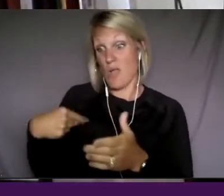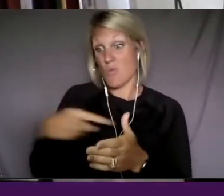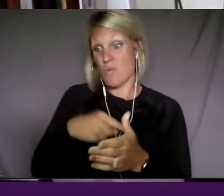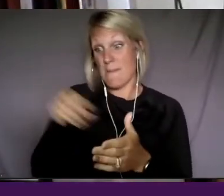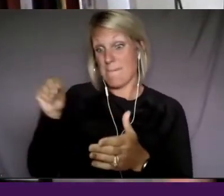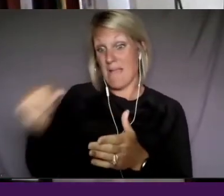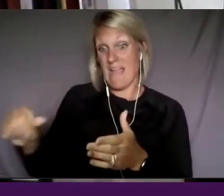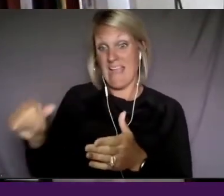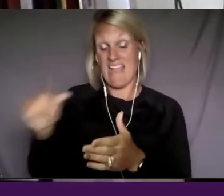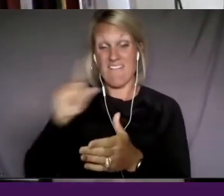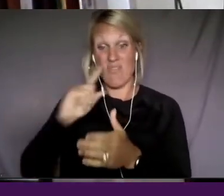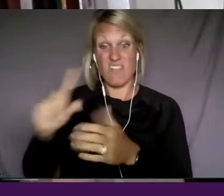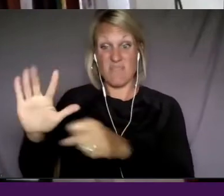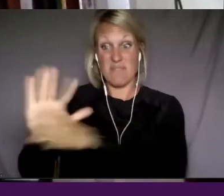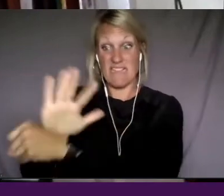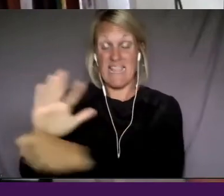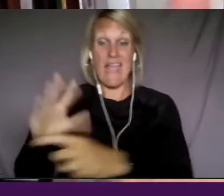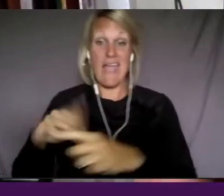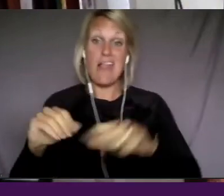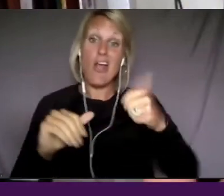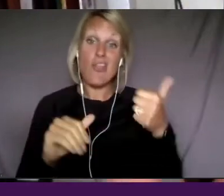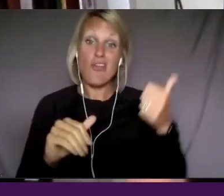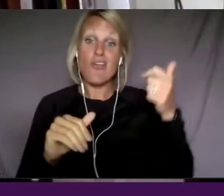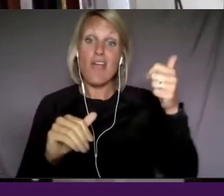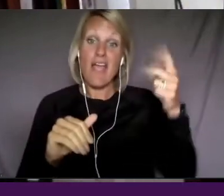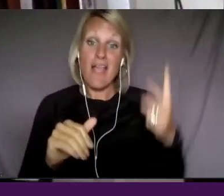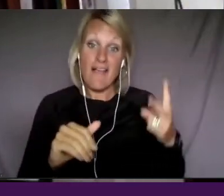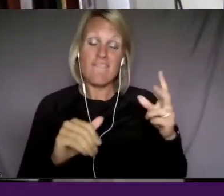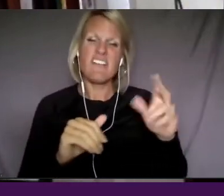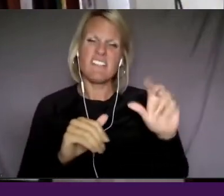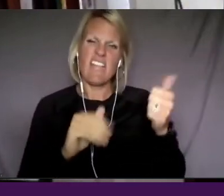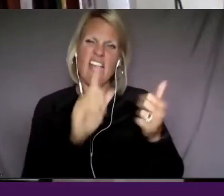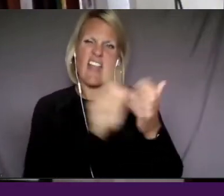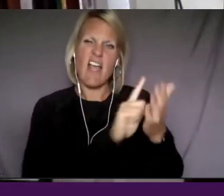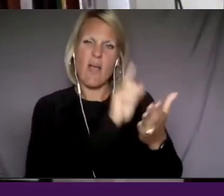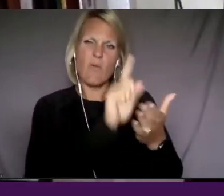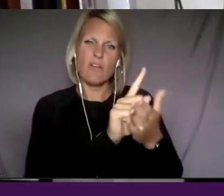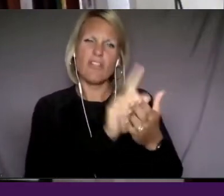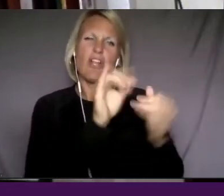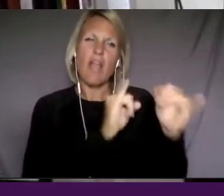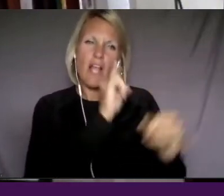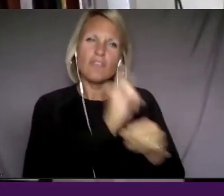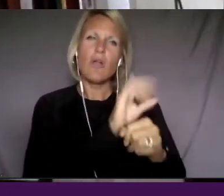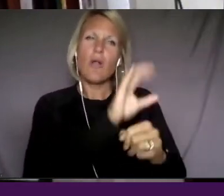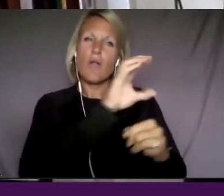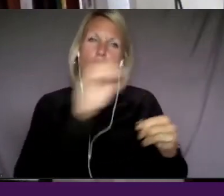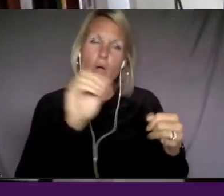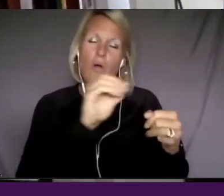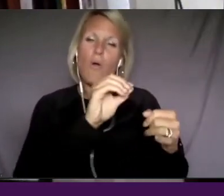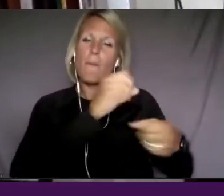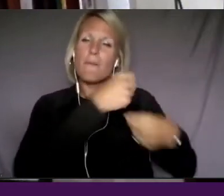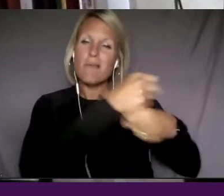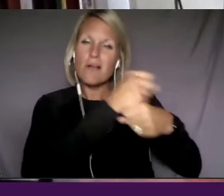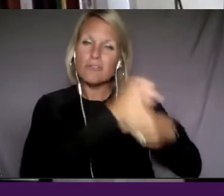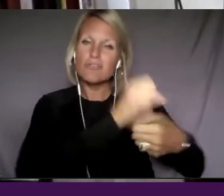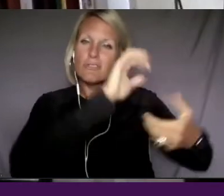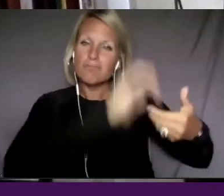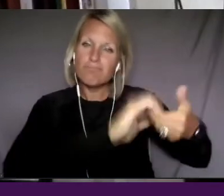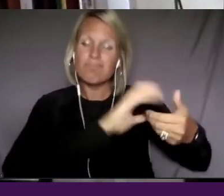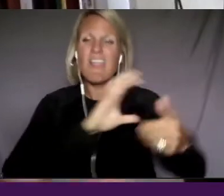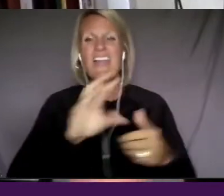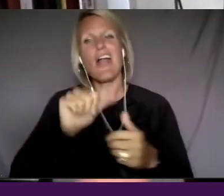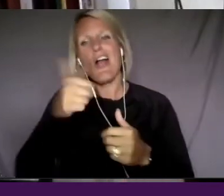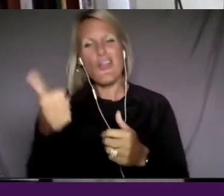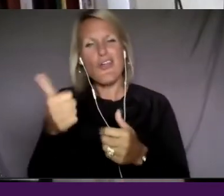And then about half are international co-productions and a handful are acquisitions. But for this, think since